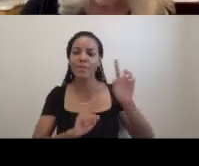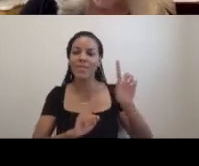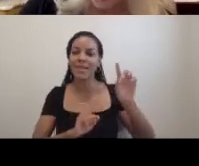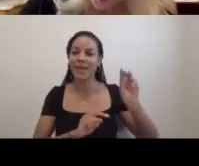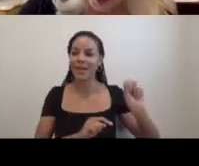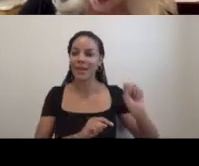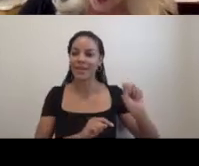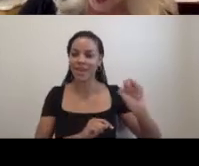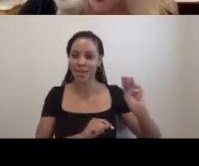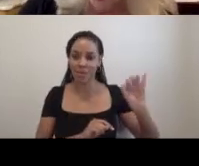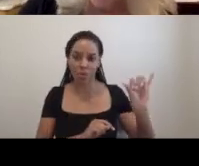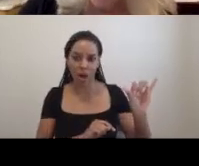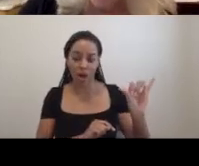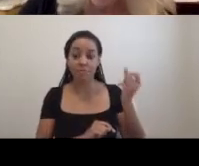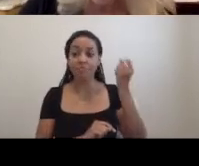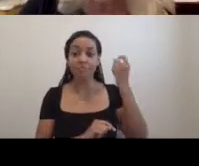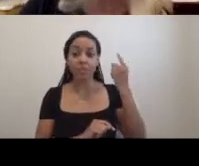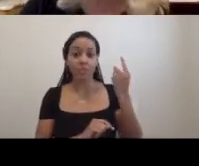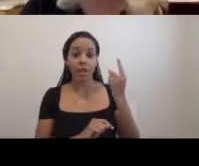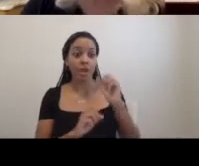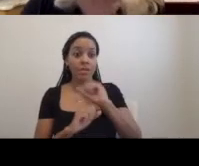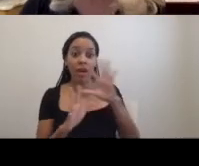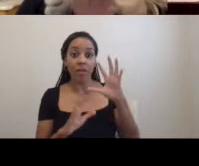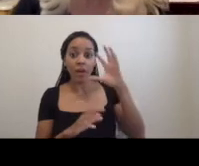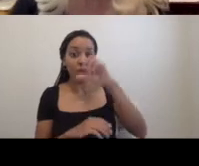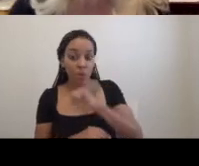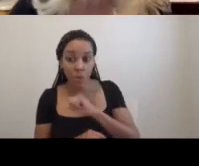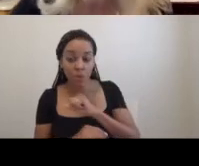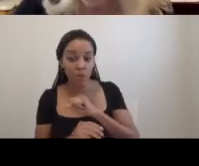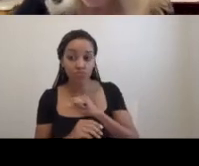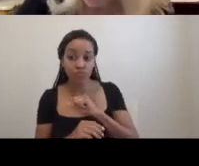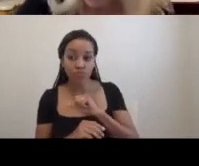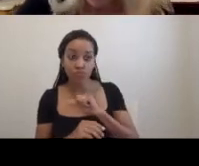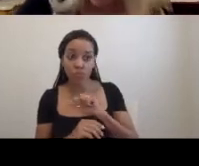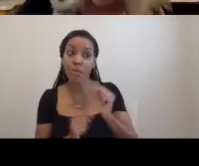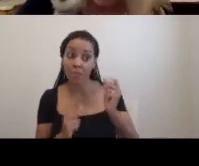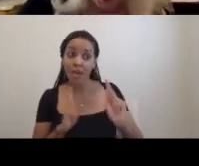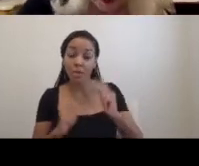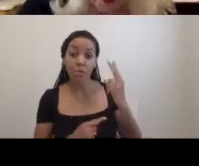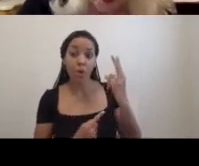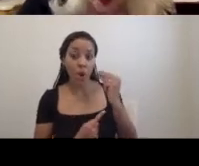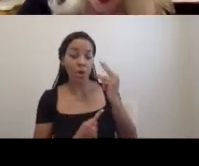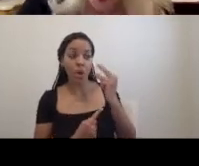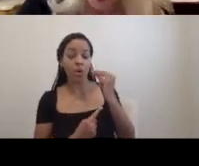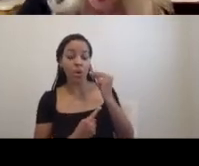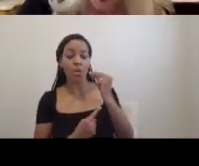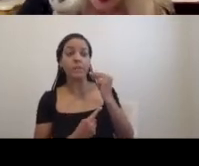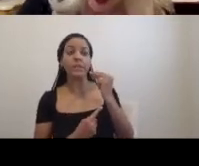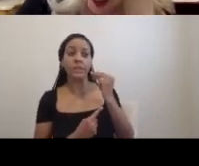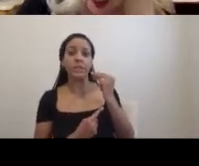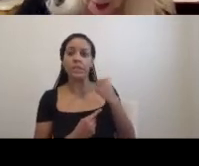Nothing is ever assumed. There have been a lot of no's. But I kept trying